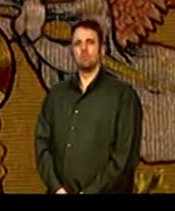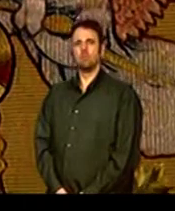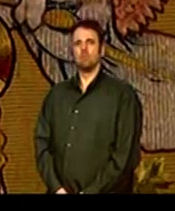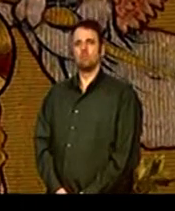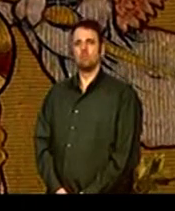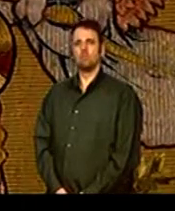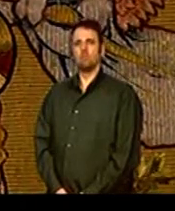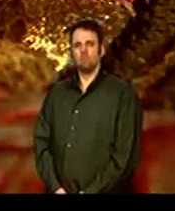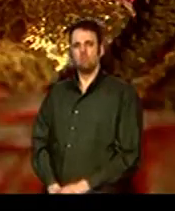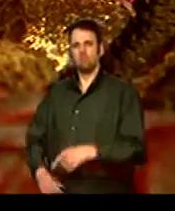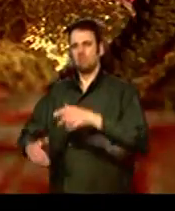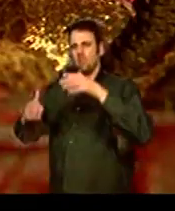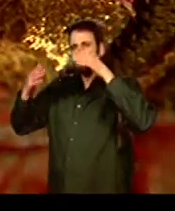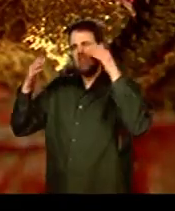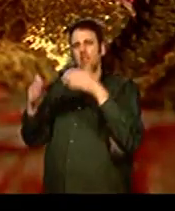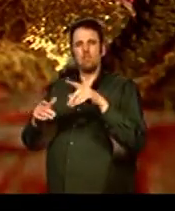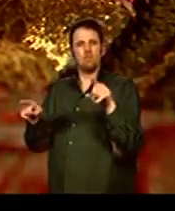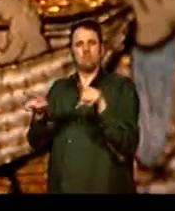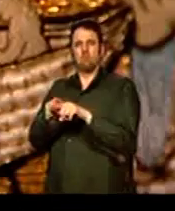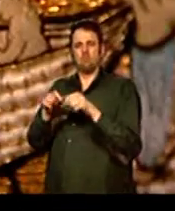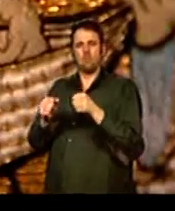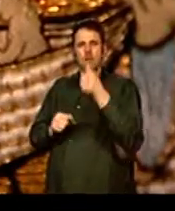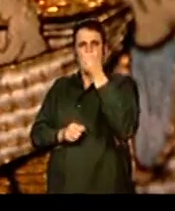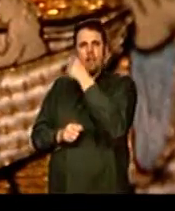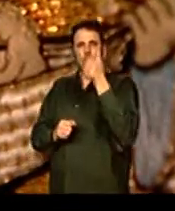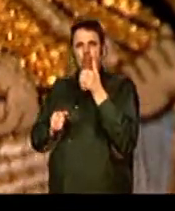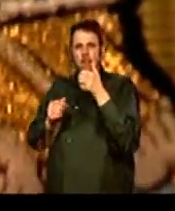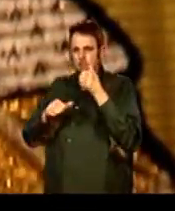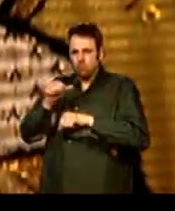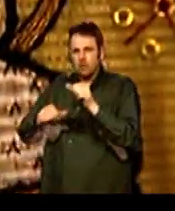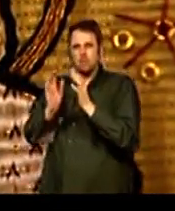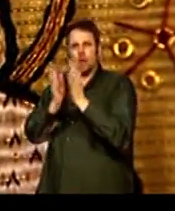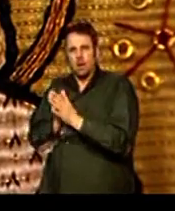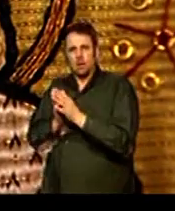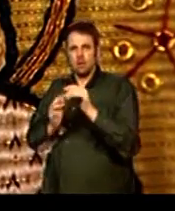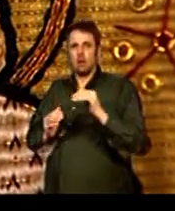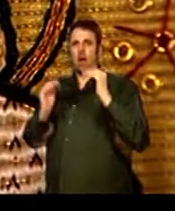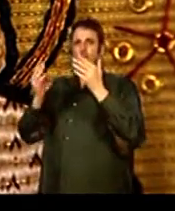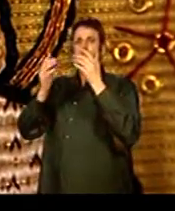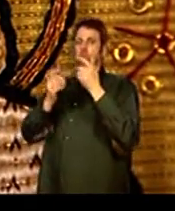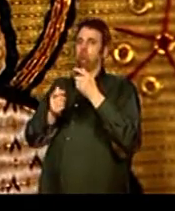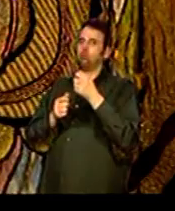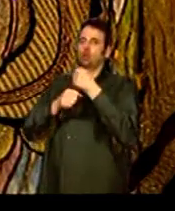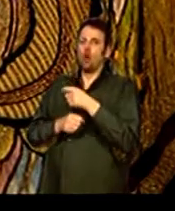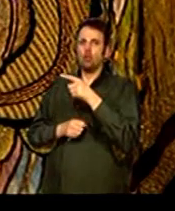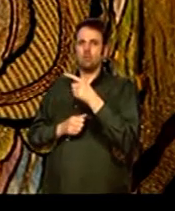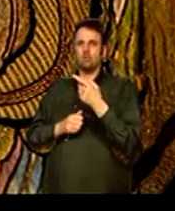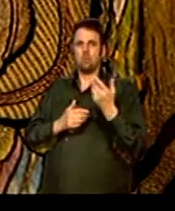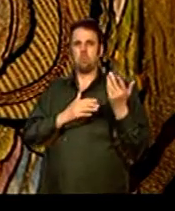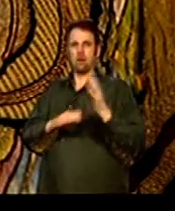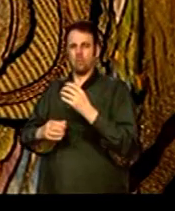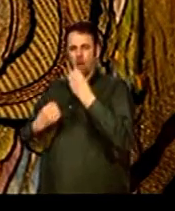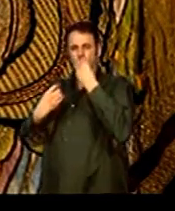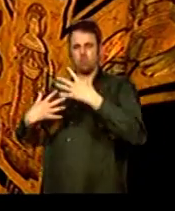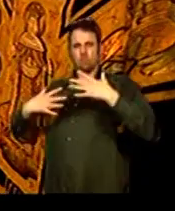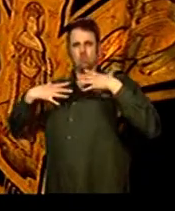A big part of this devotion was the focus on Catholic ritual. So the high church brought back into use the spectacular